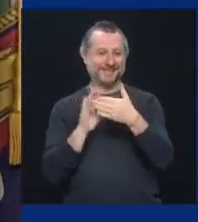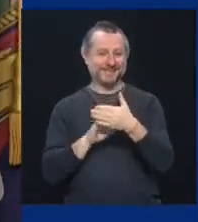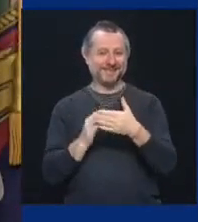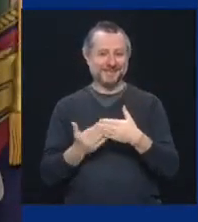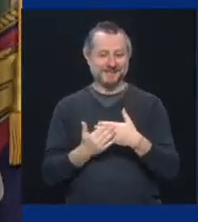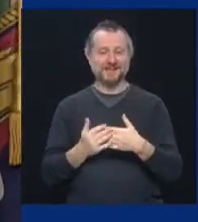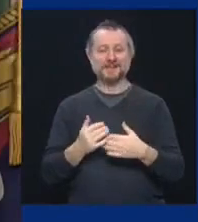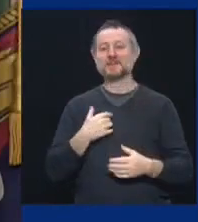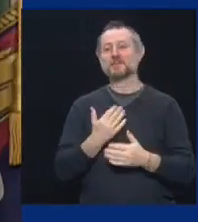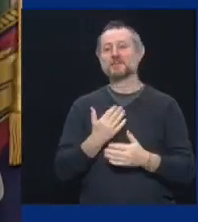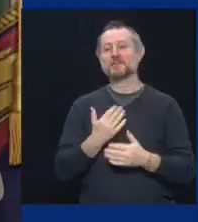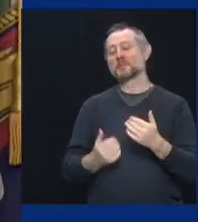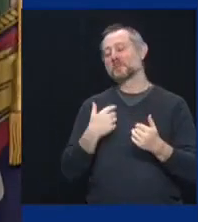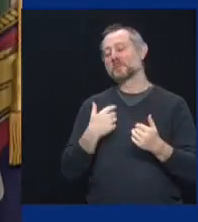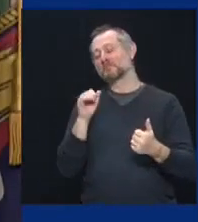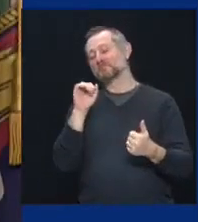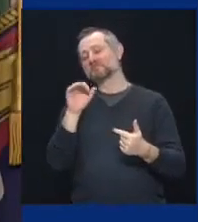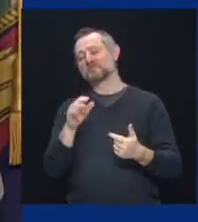today.